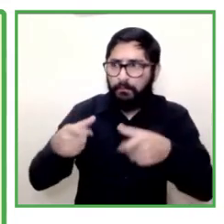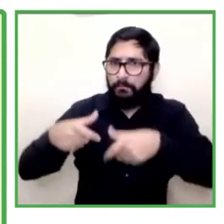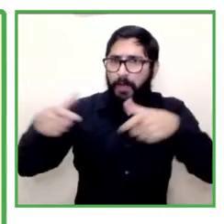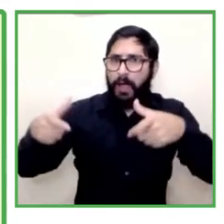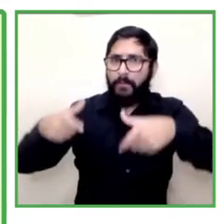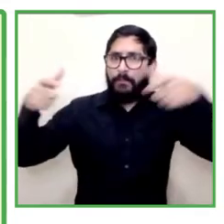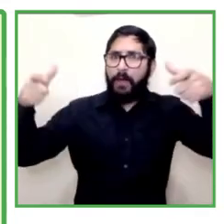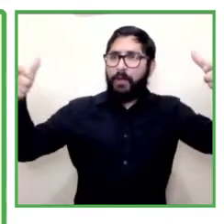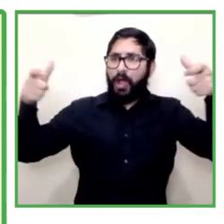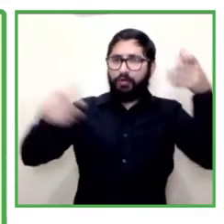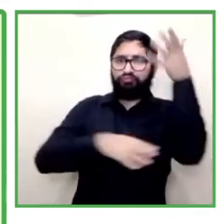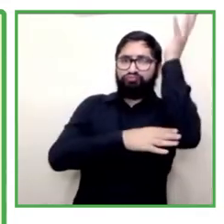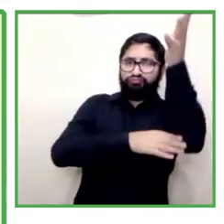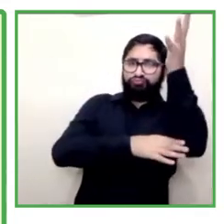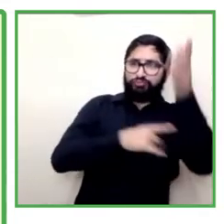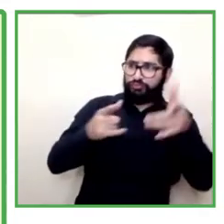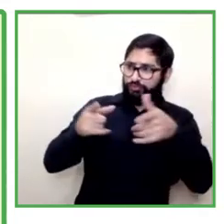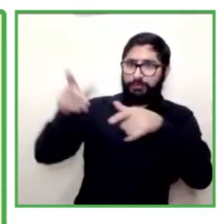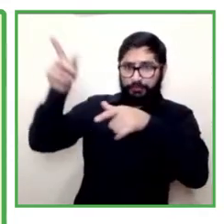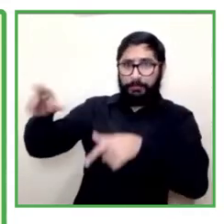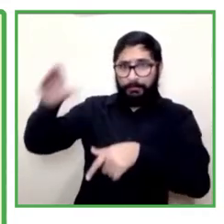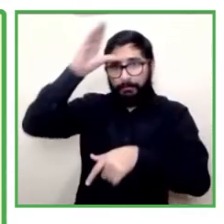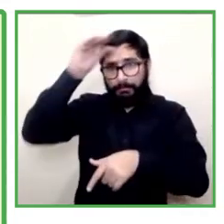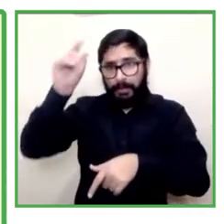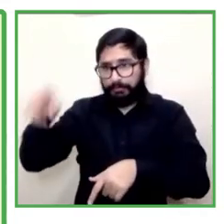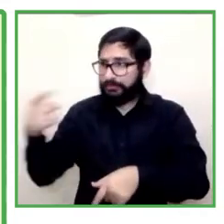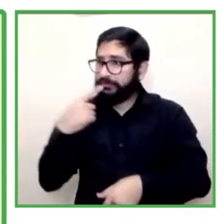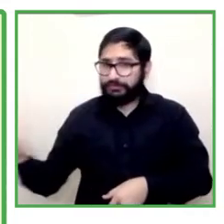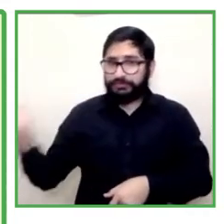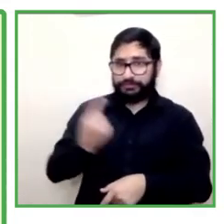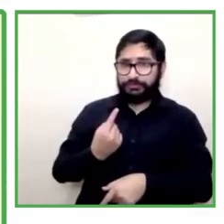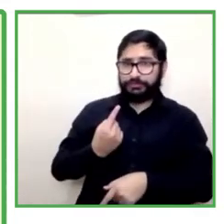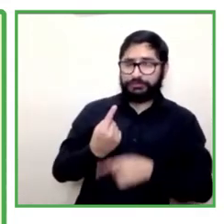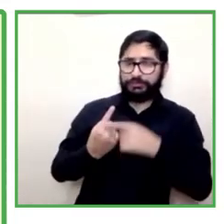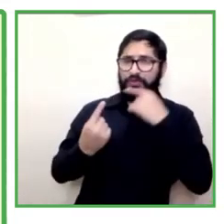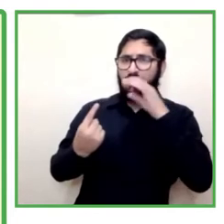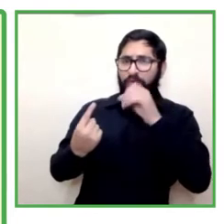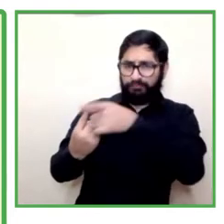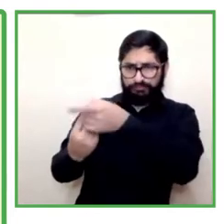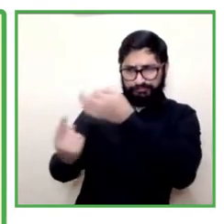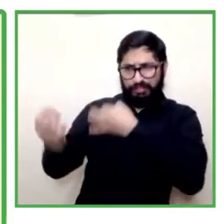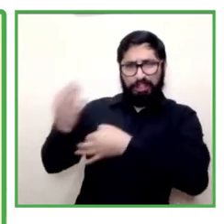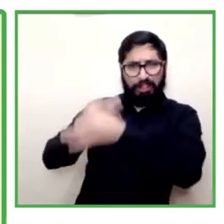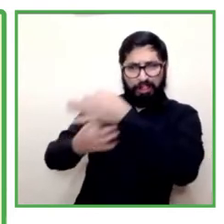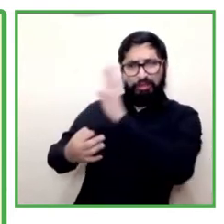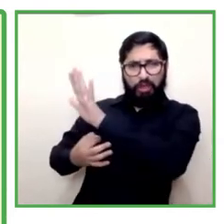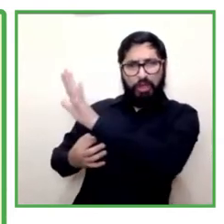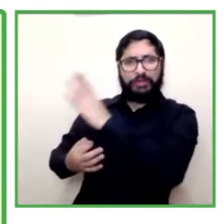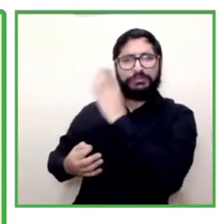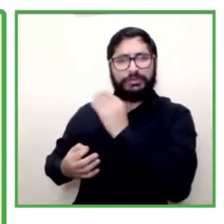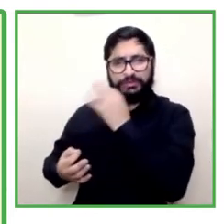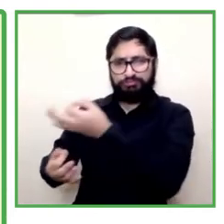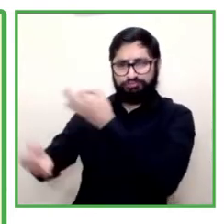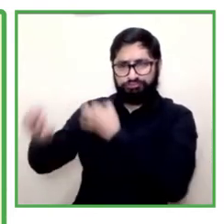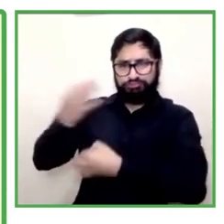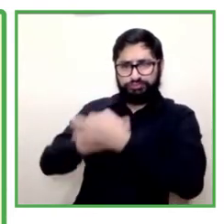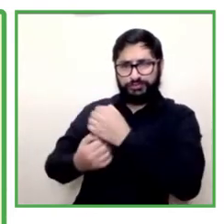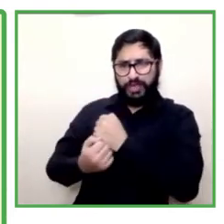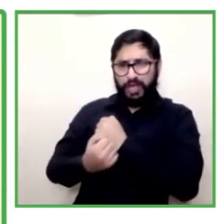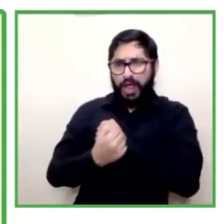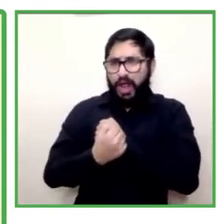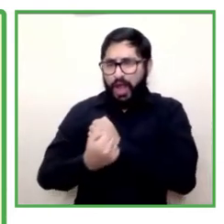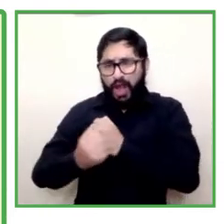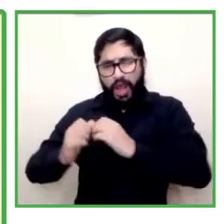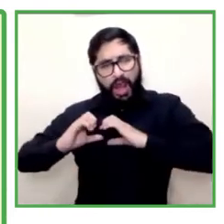sexuality and different aspects freud said my friend anyone that's capable of loving and working can be capable